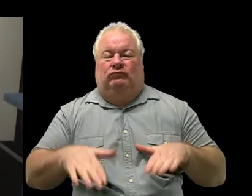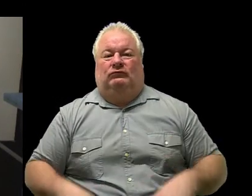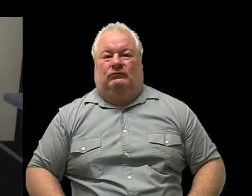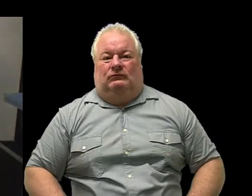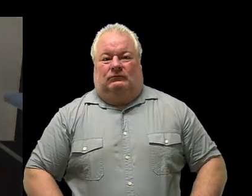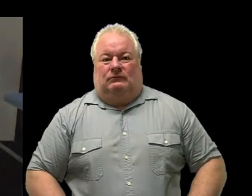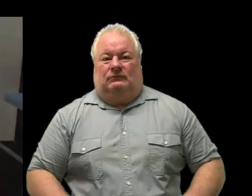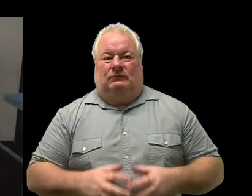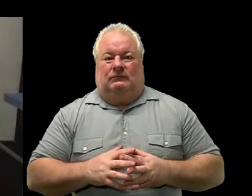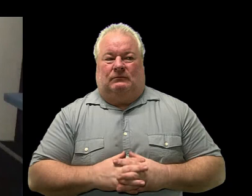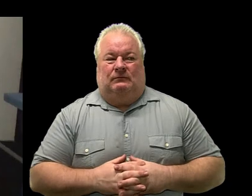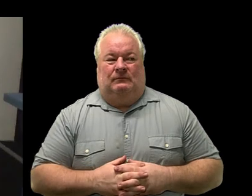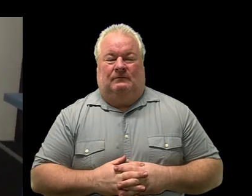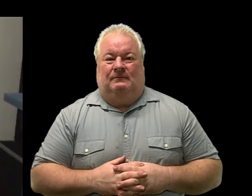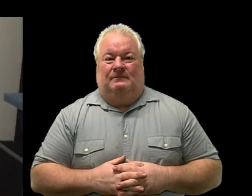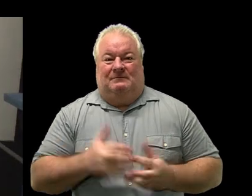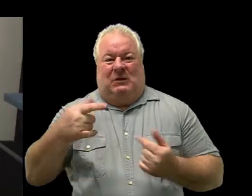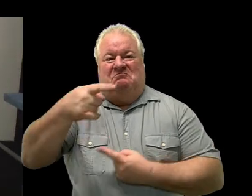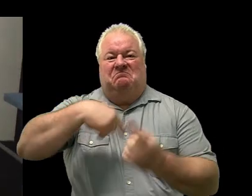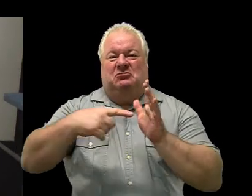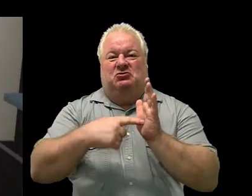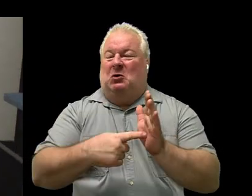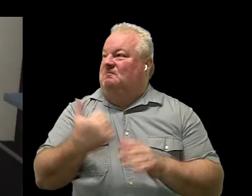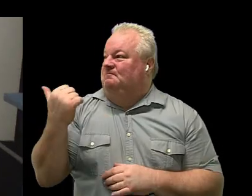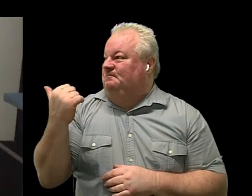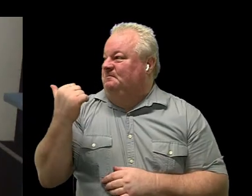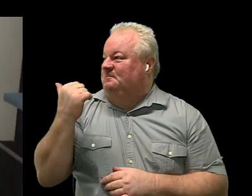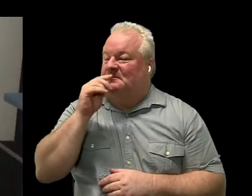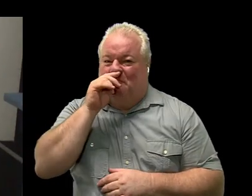drickshasana tree let's change sides I'll change turn the other direction for me